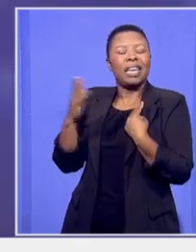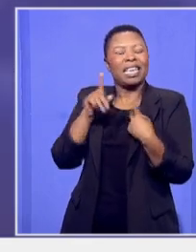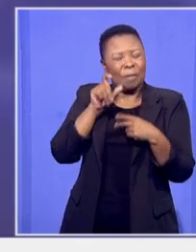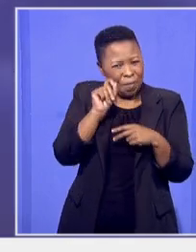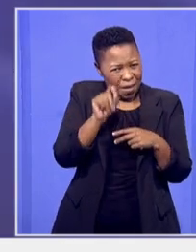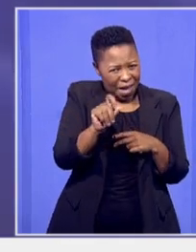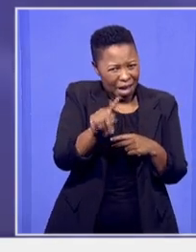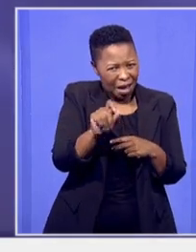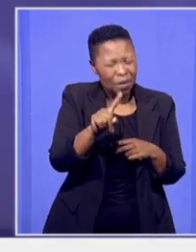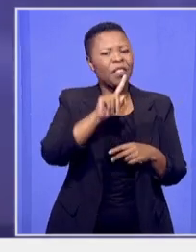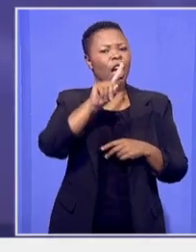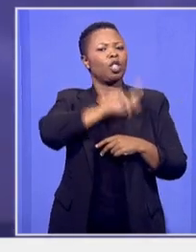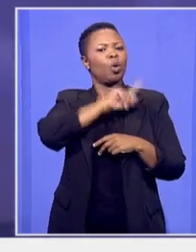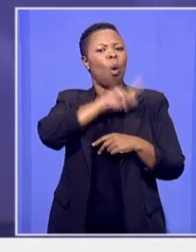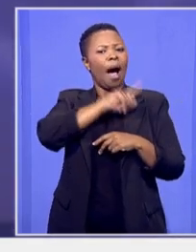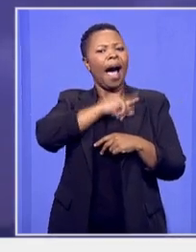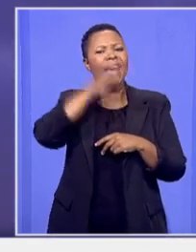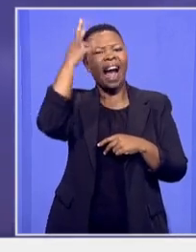government is out of touch